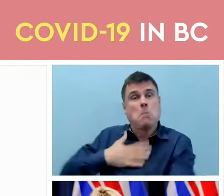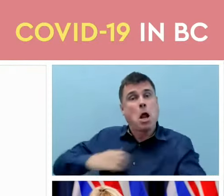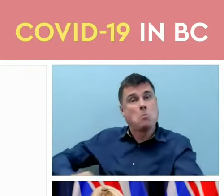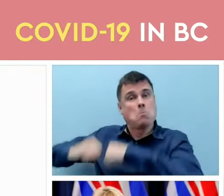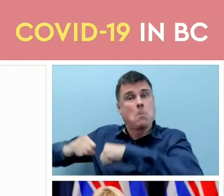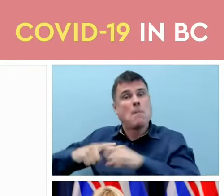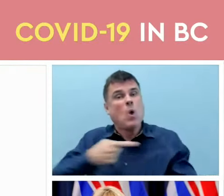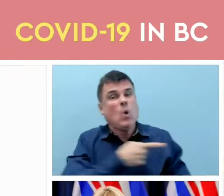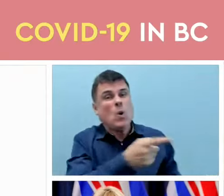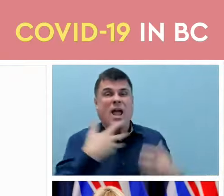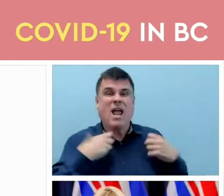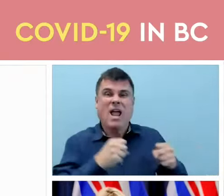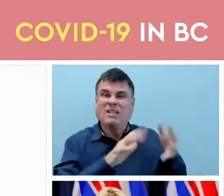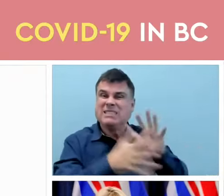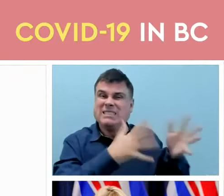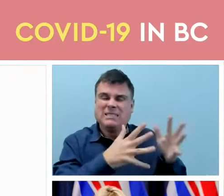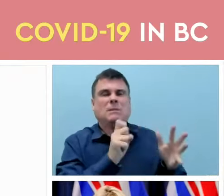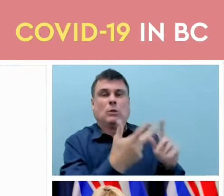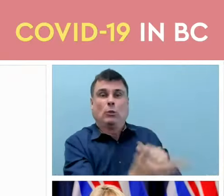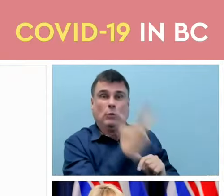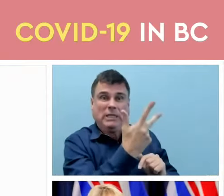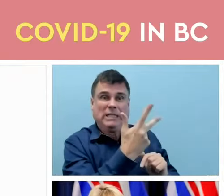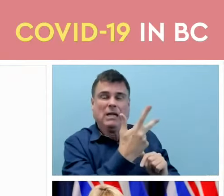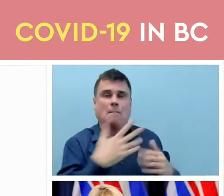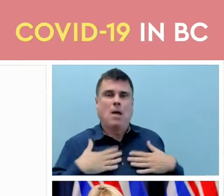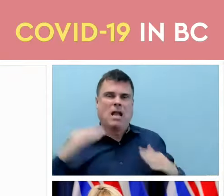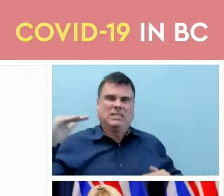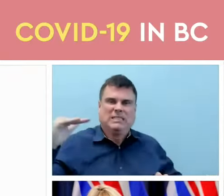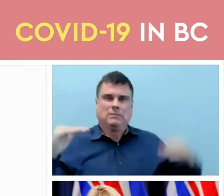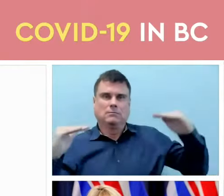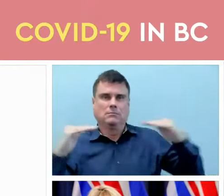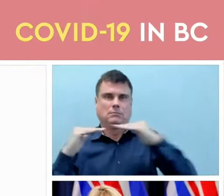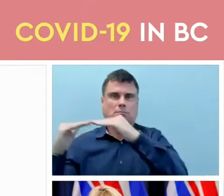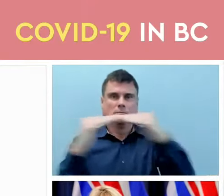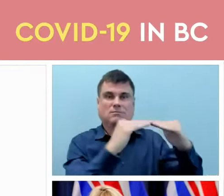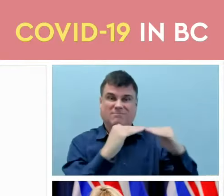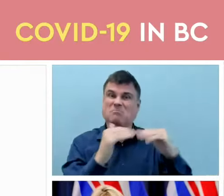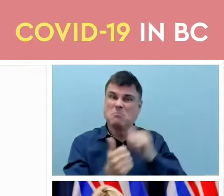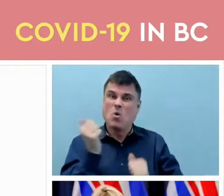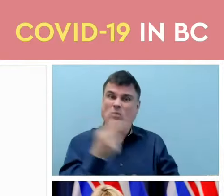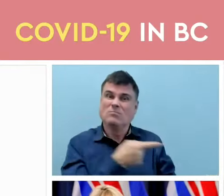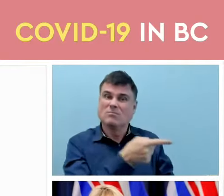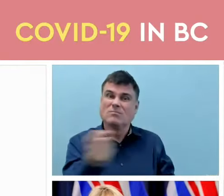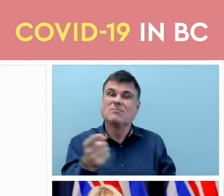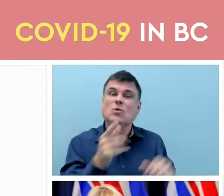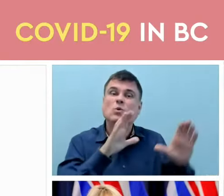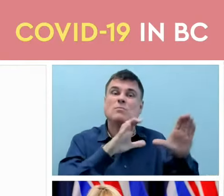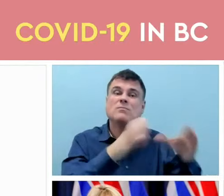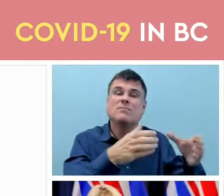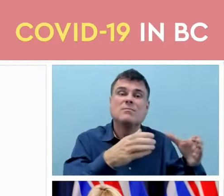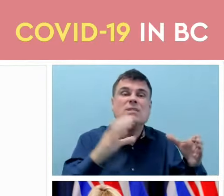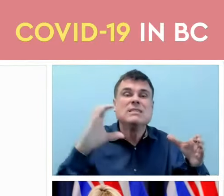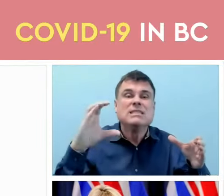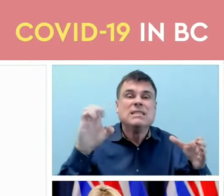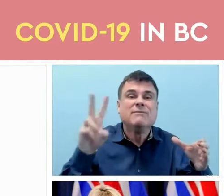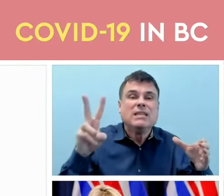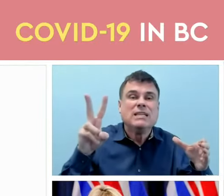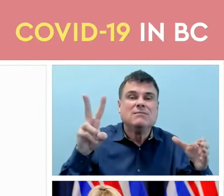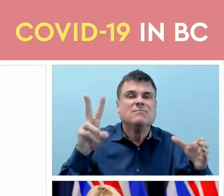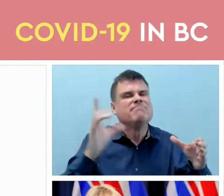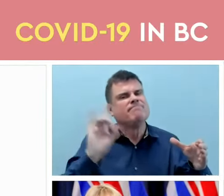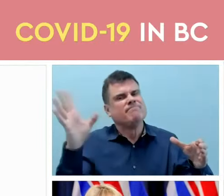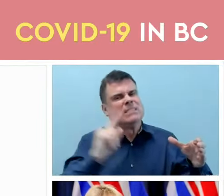at about six months. And right about now is when many people who are in that CEV group one and two, the immune compromising